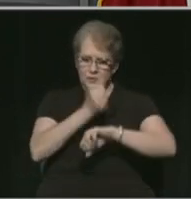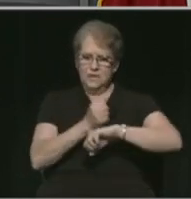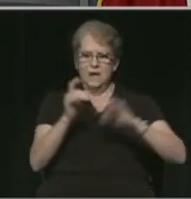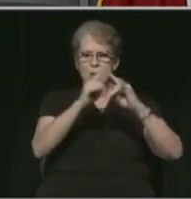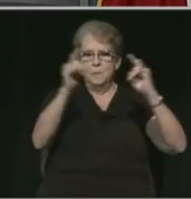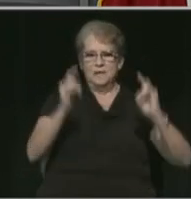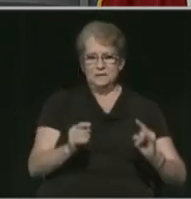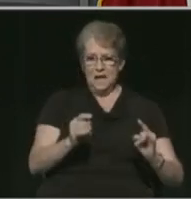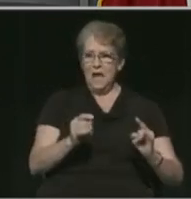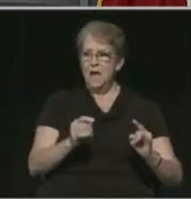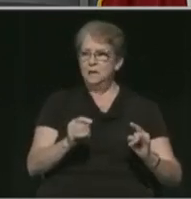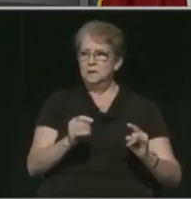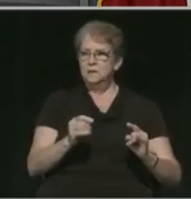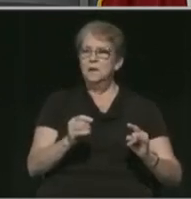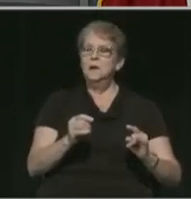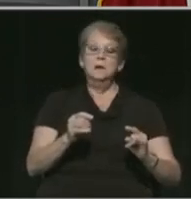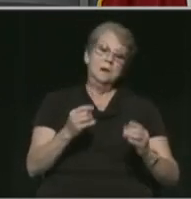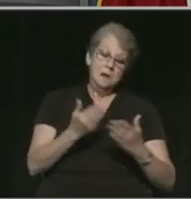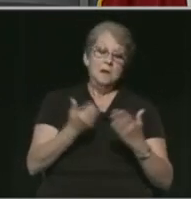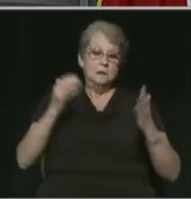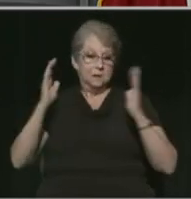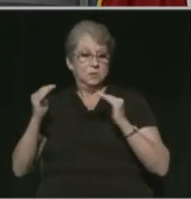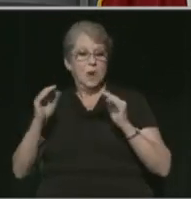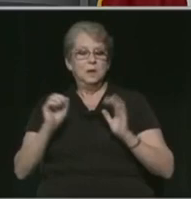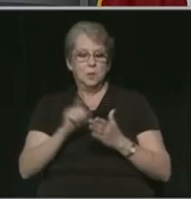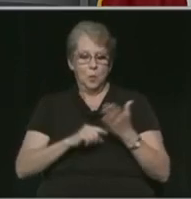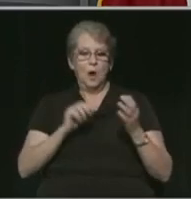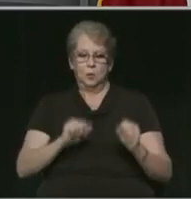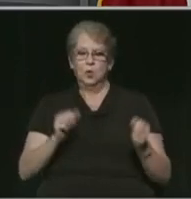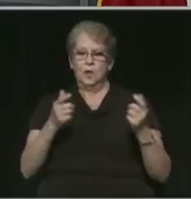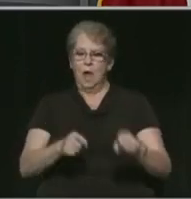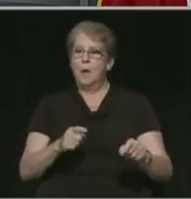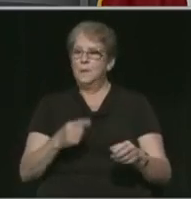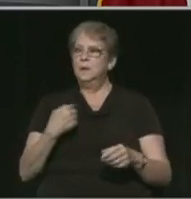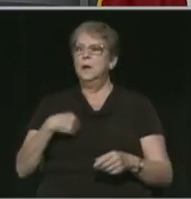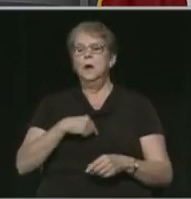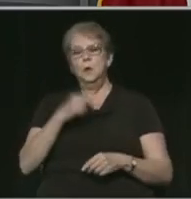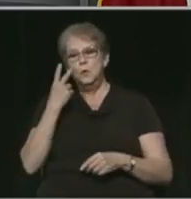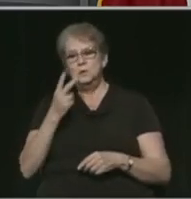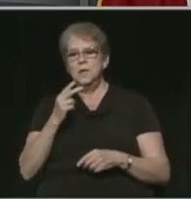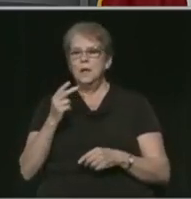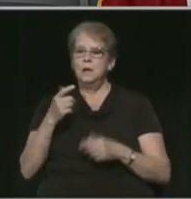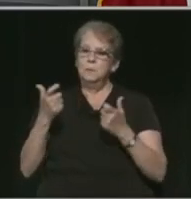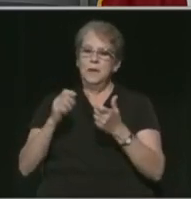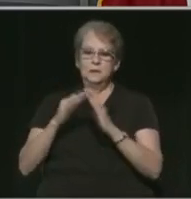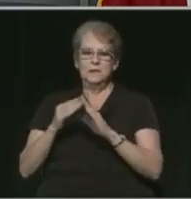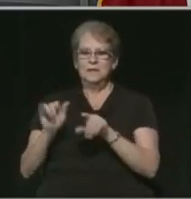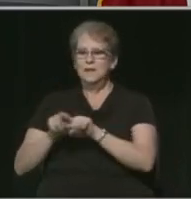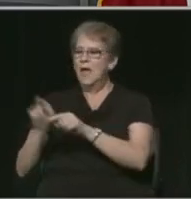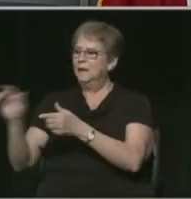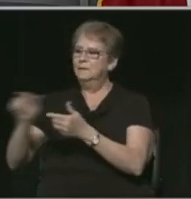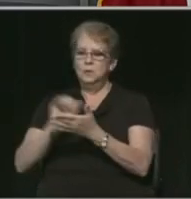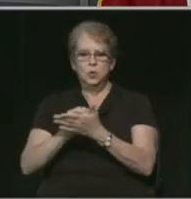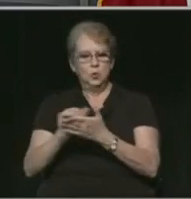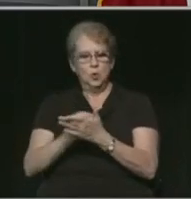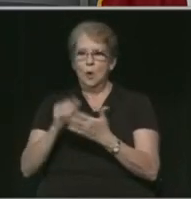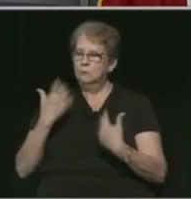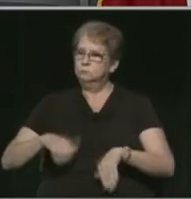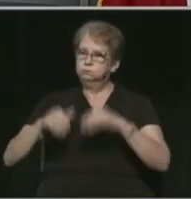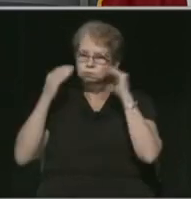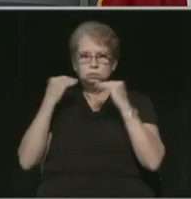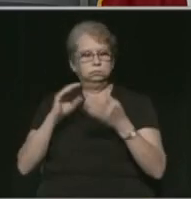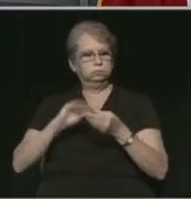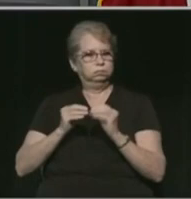tent just in case, in anticipation of what could happen. We see major cities like New York overwhelmed by the number of